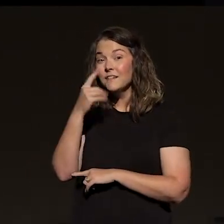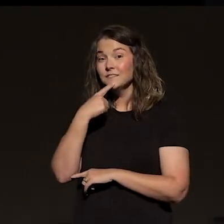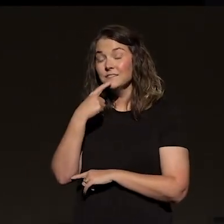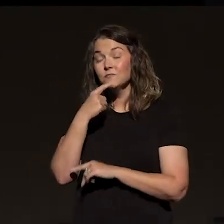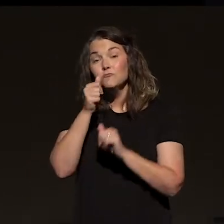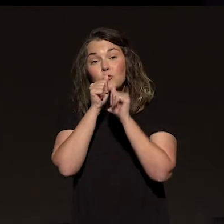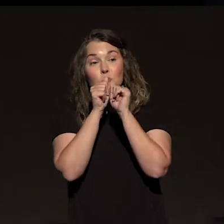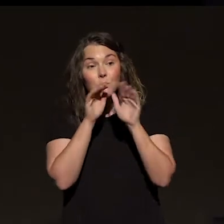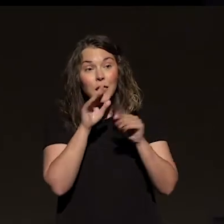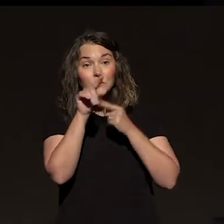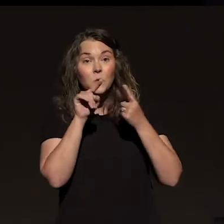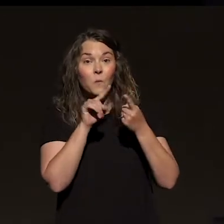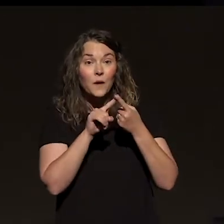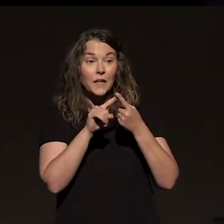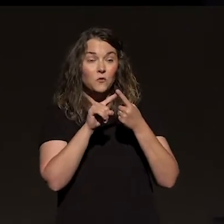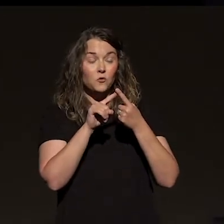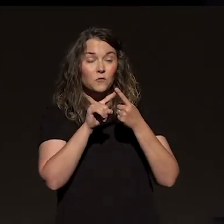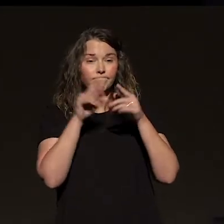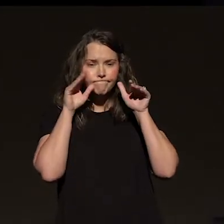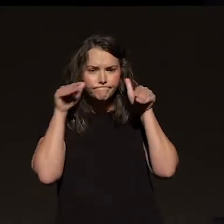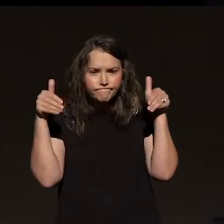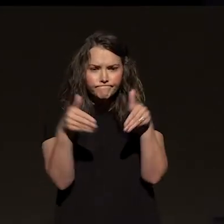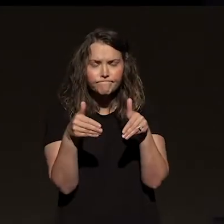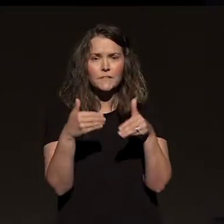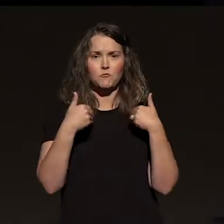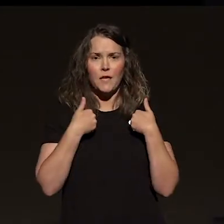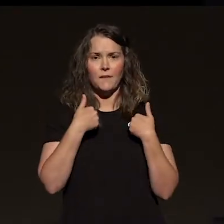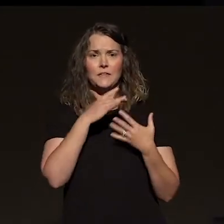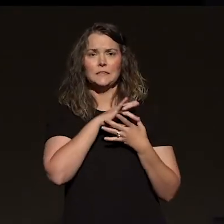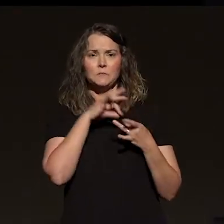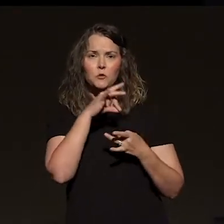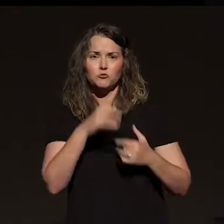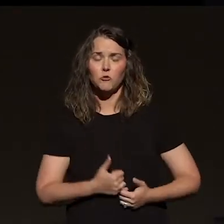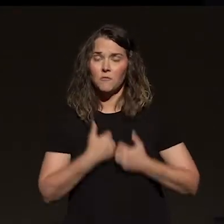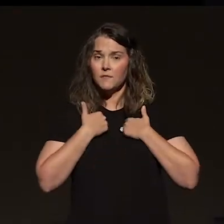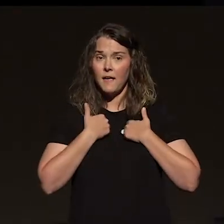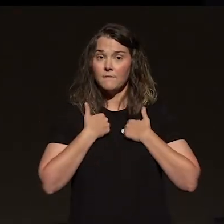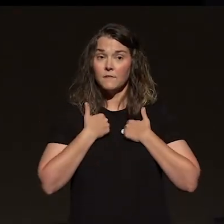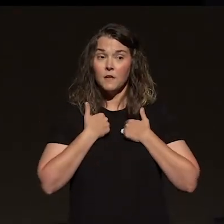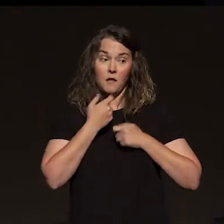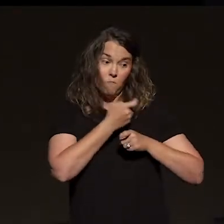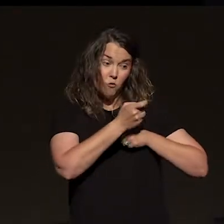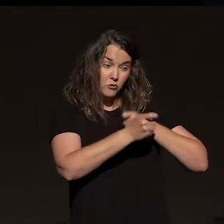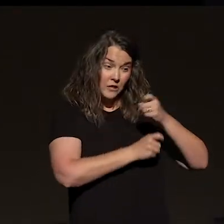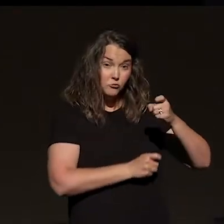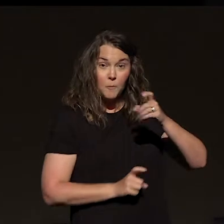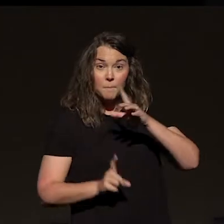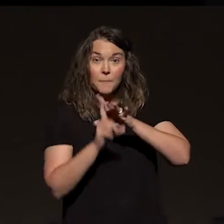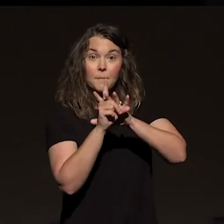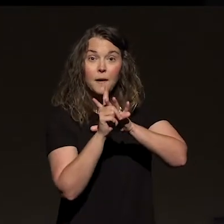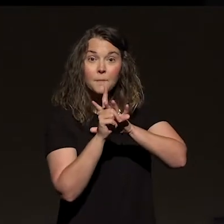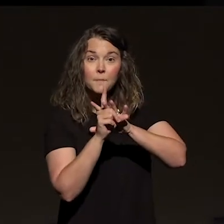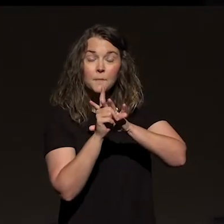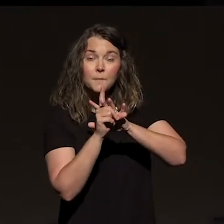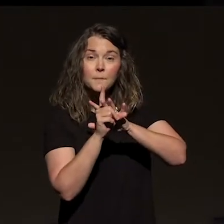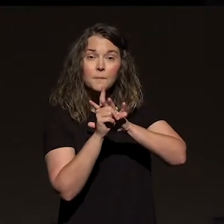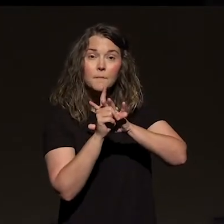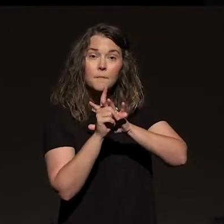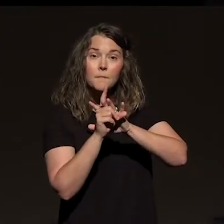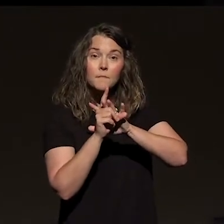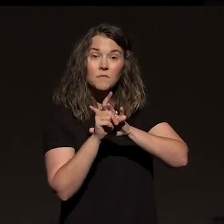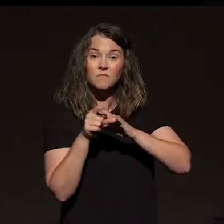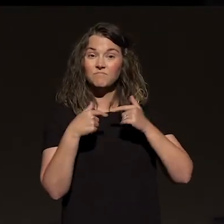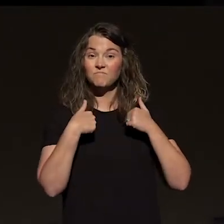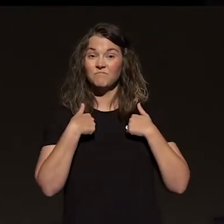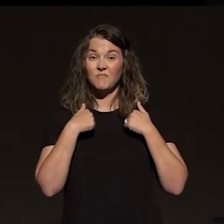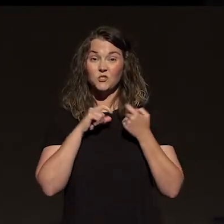and locked in with spiritual life that even if persecution arose, you would say, I'm not